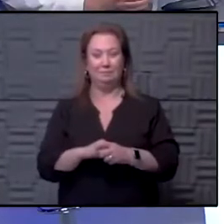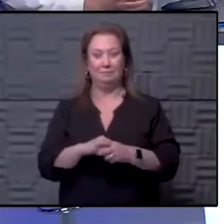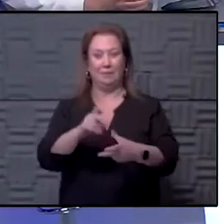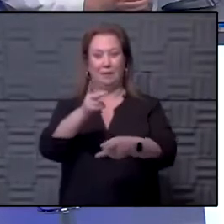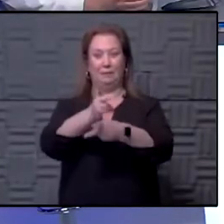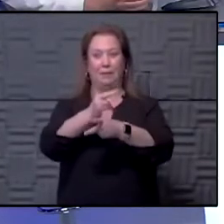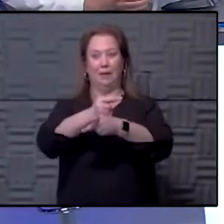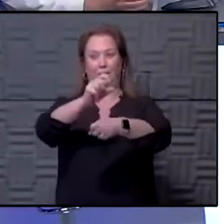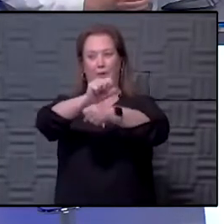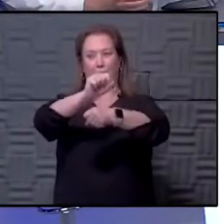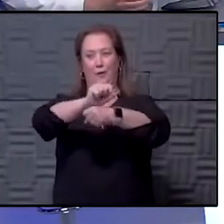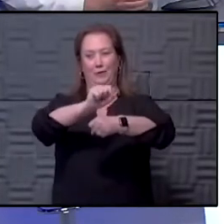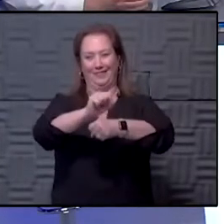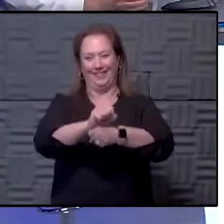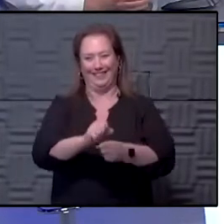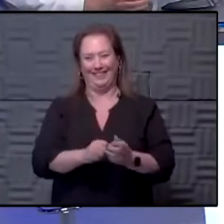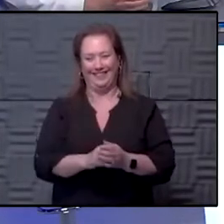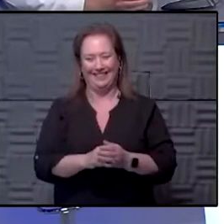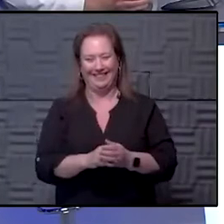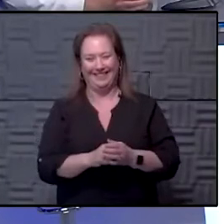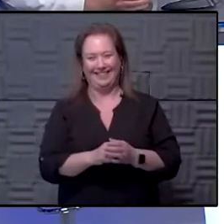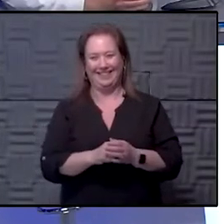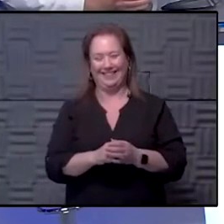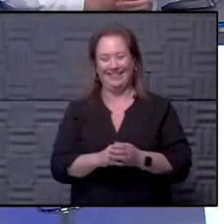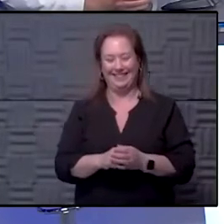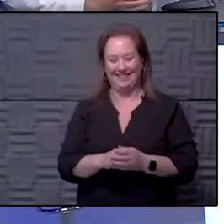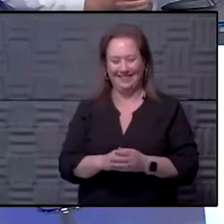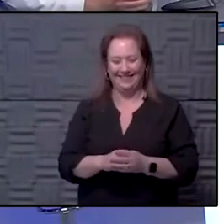careful doing that at work. Yeah. Yeah, that's right.